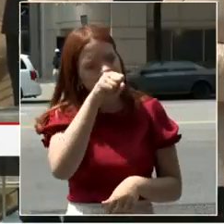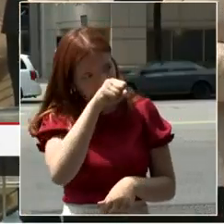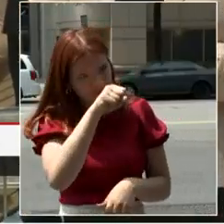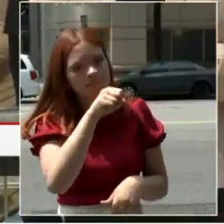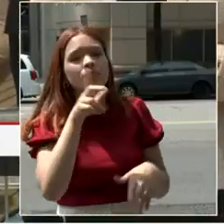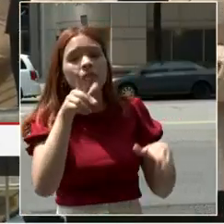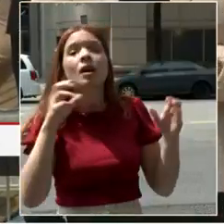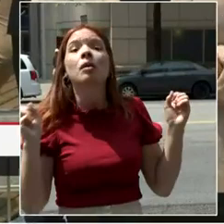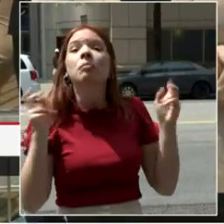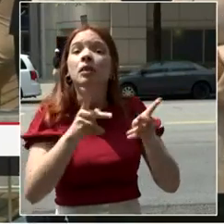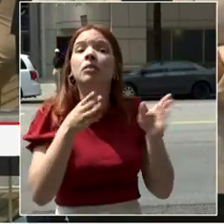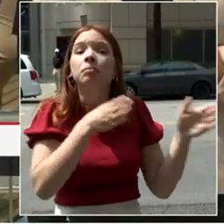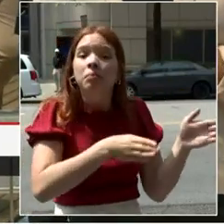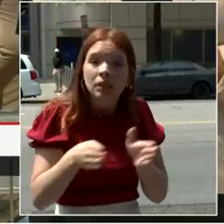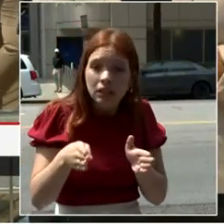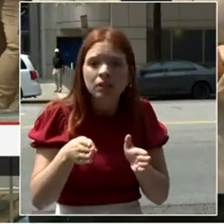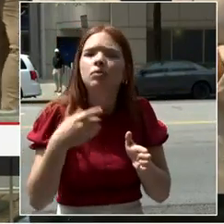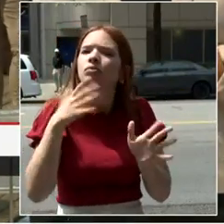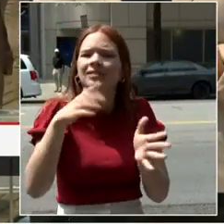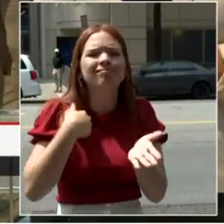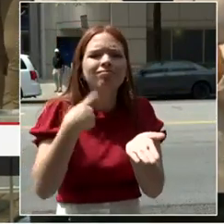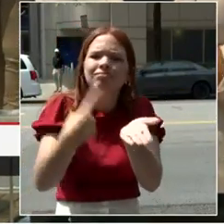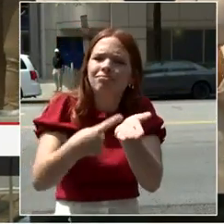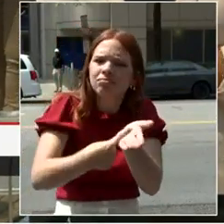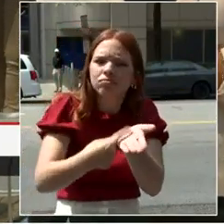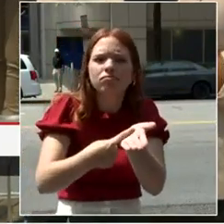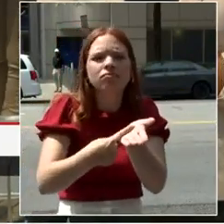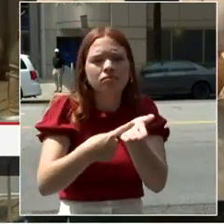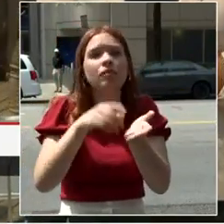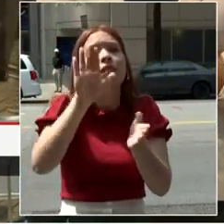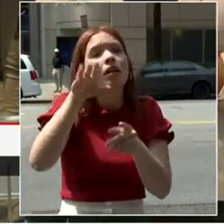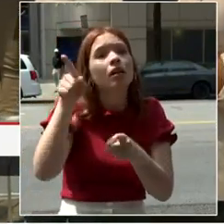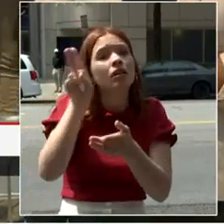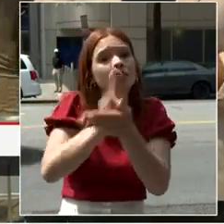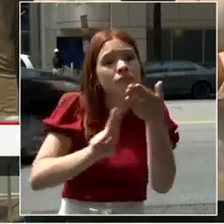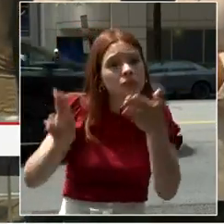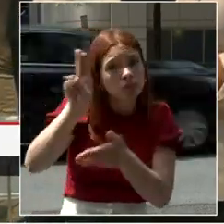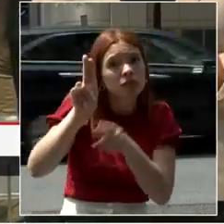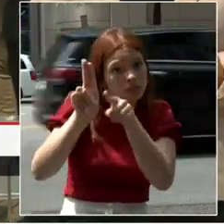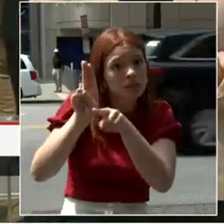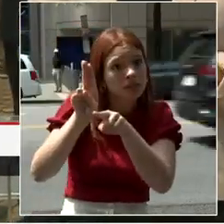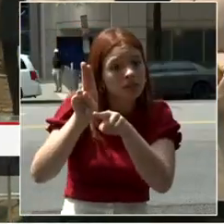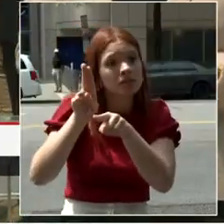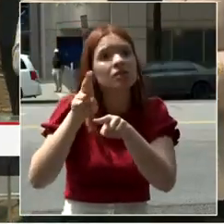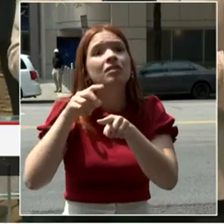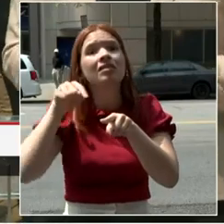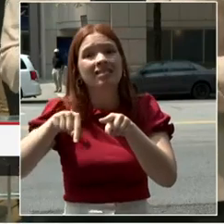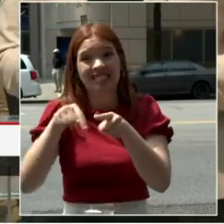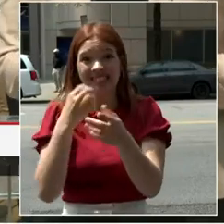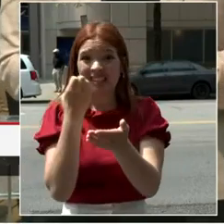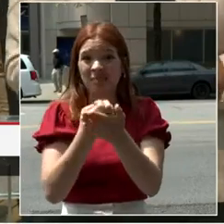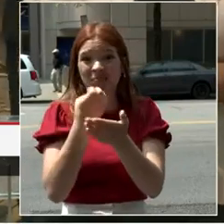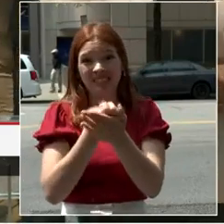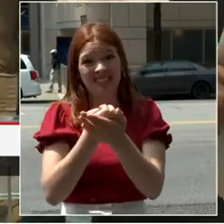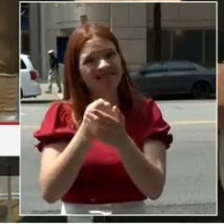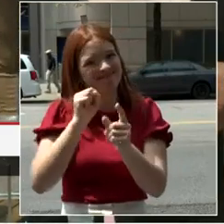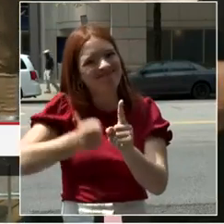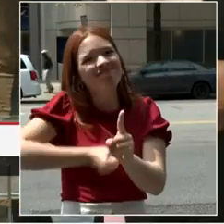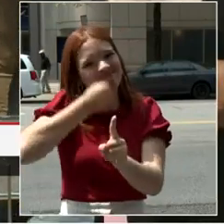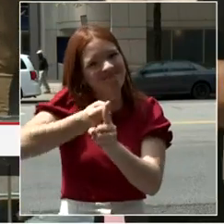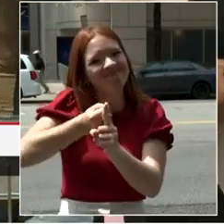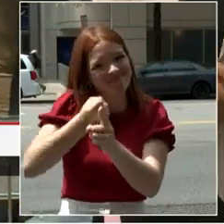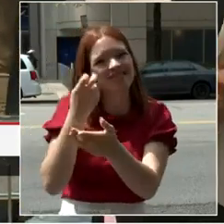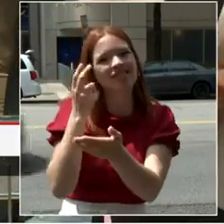So we already know data about the economic impact of universities, right, both here and in other places.